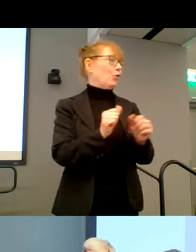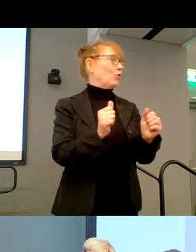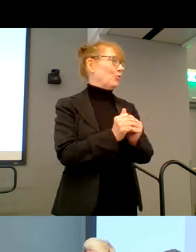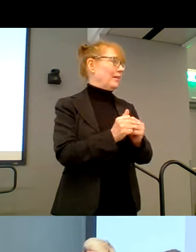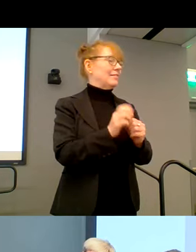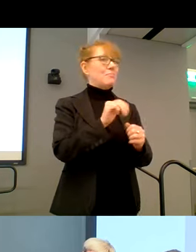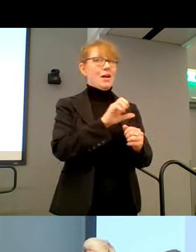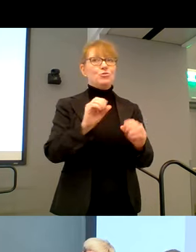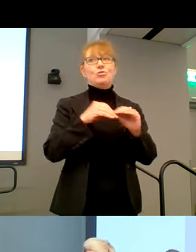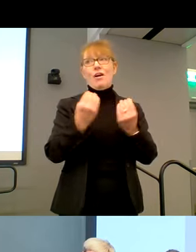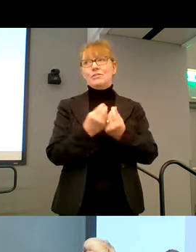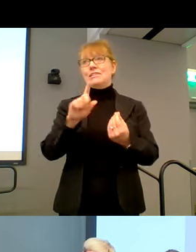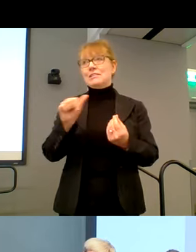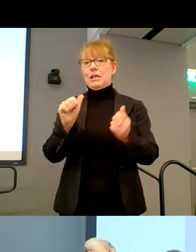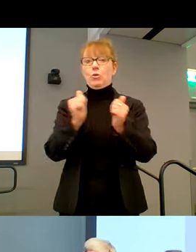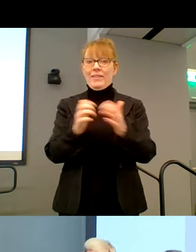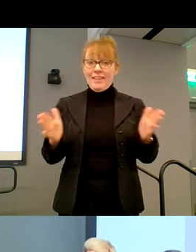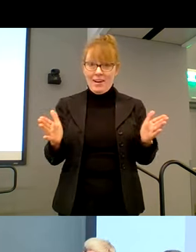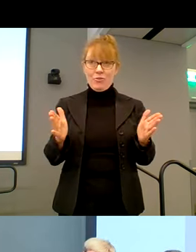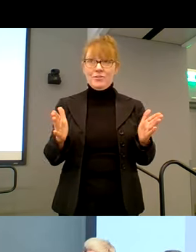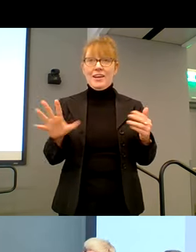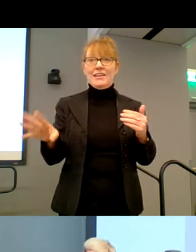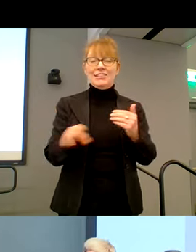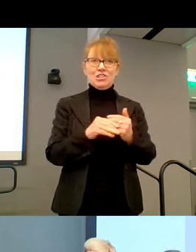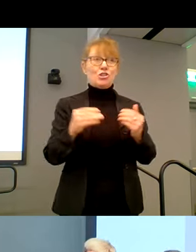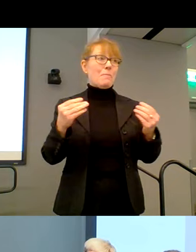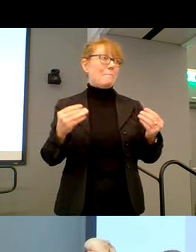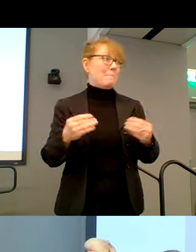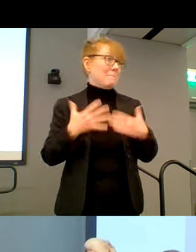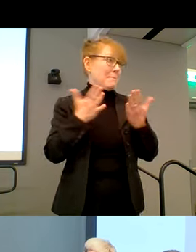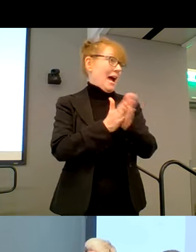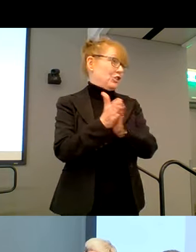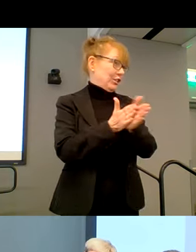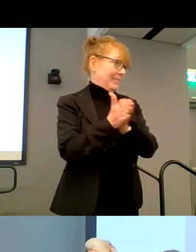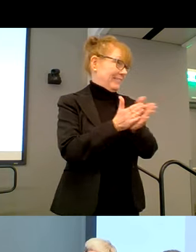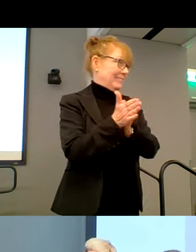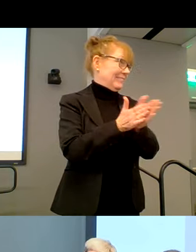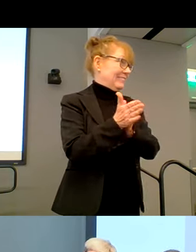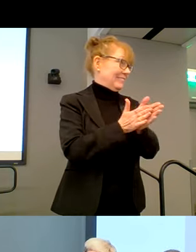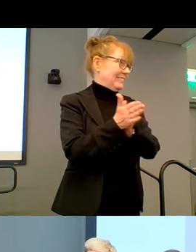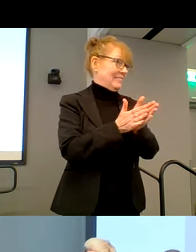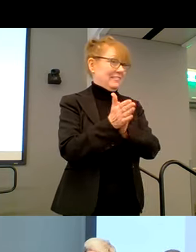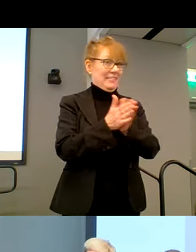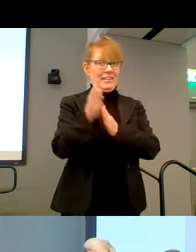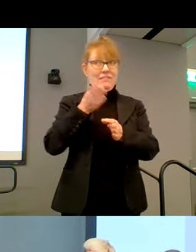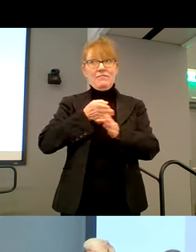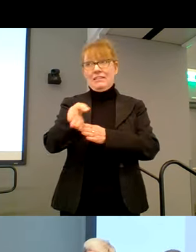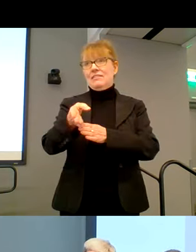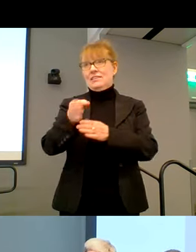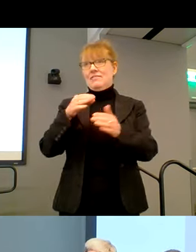Massachusetts Office on Disability without an additional passion in this area.